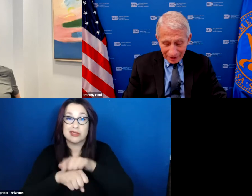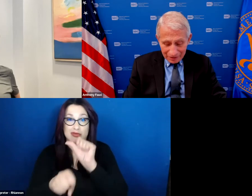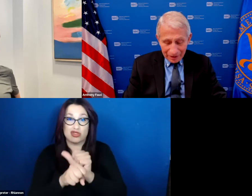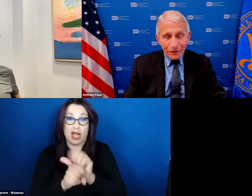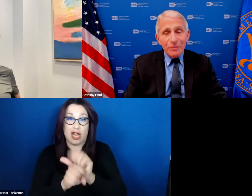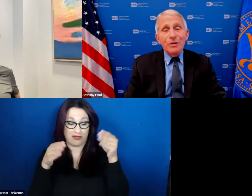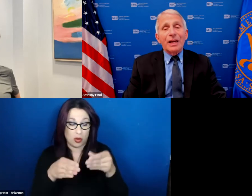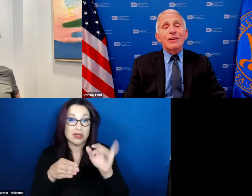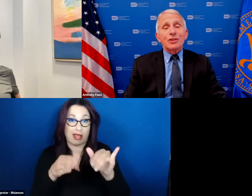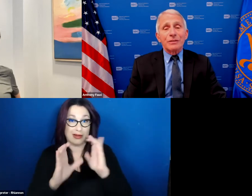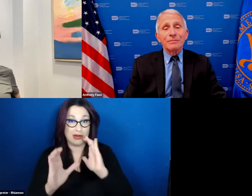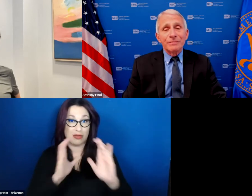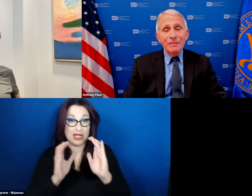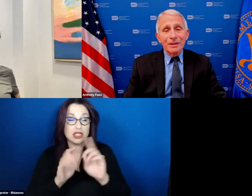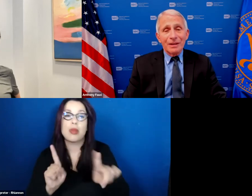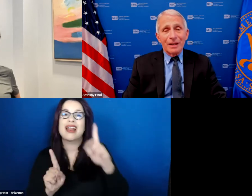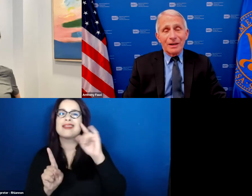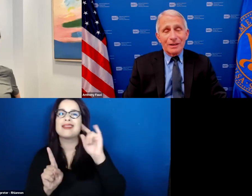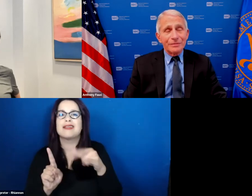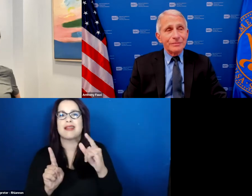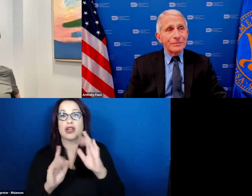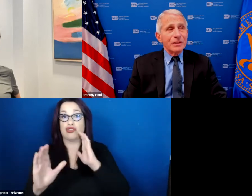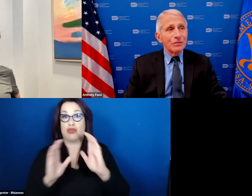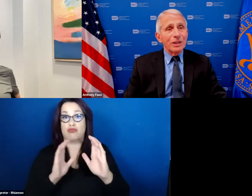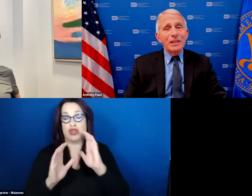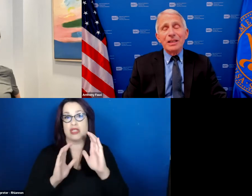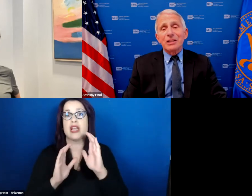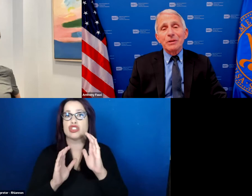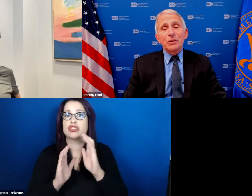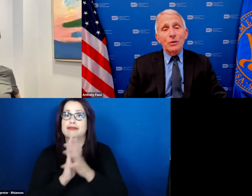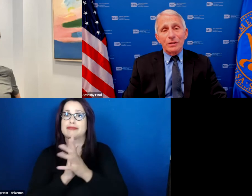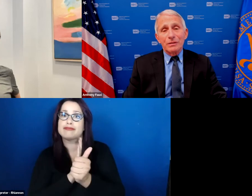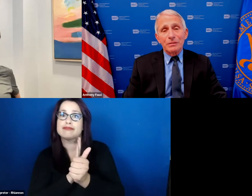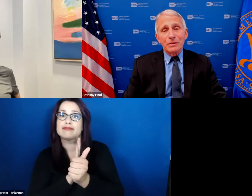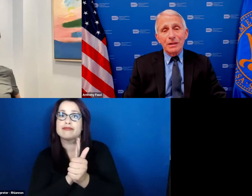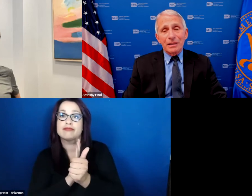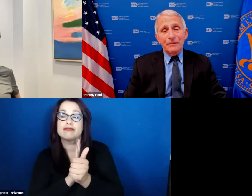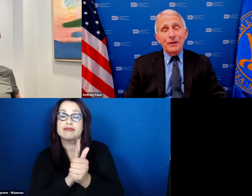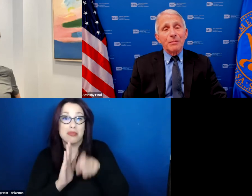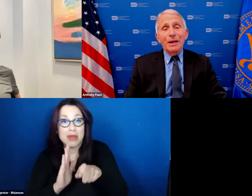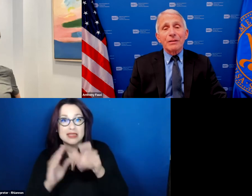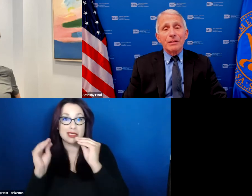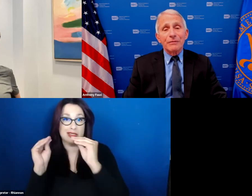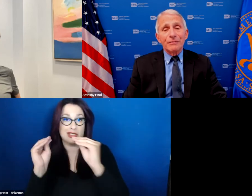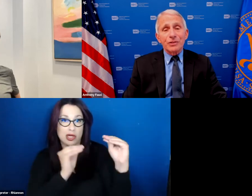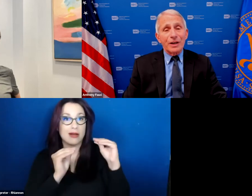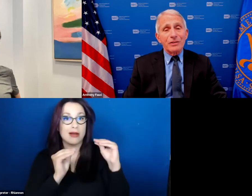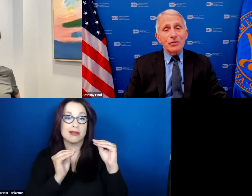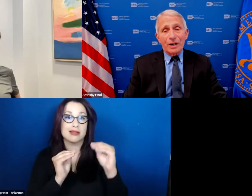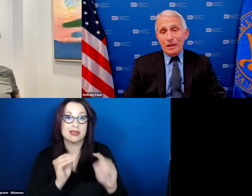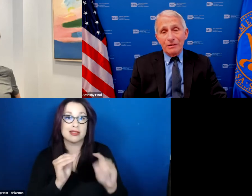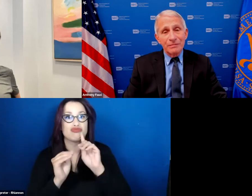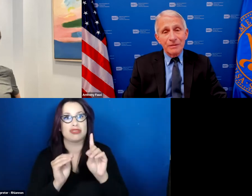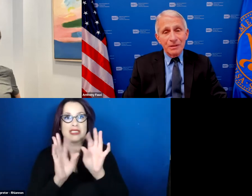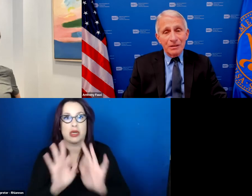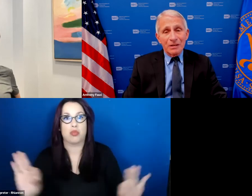think the art of communication really needs to be taught as a fundamental of science